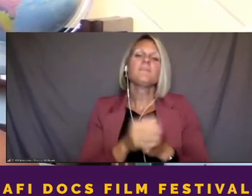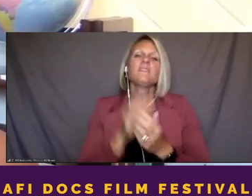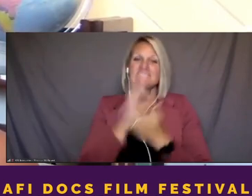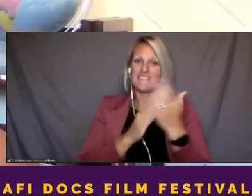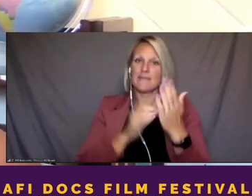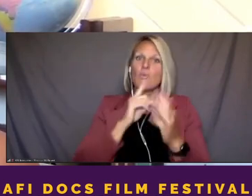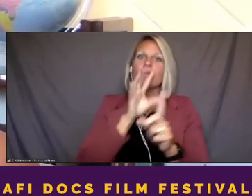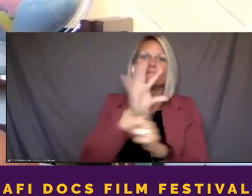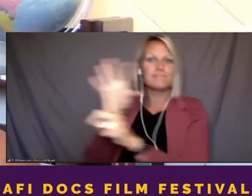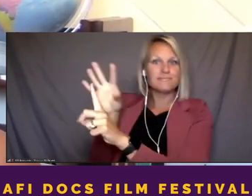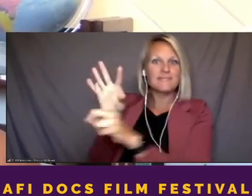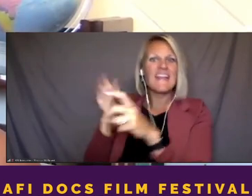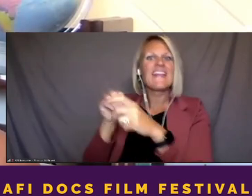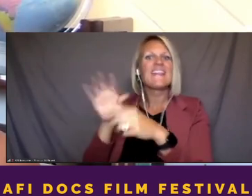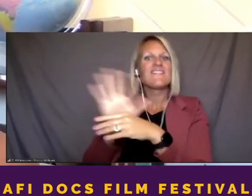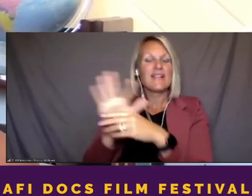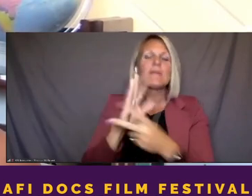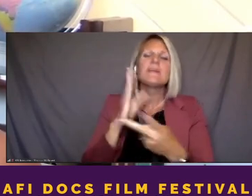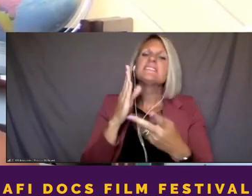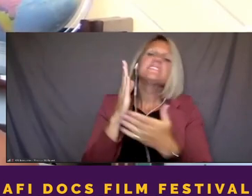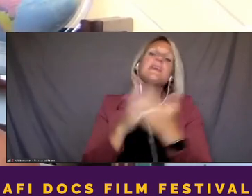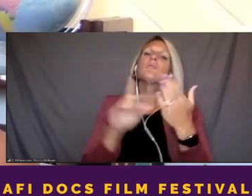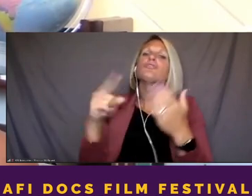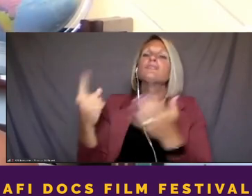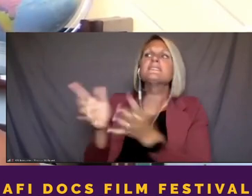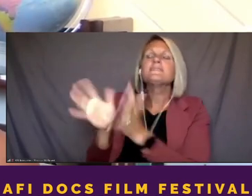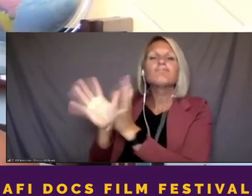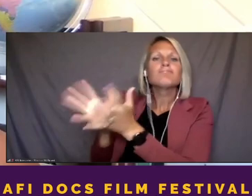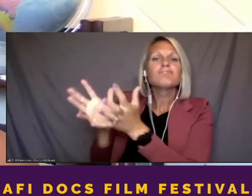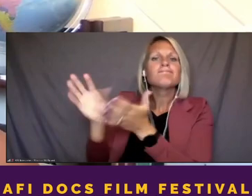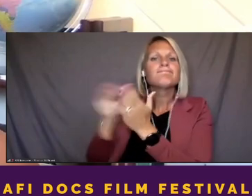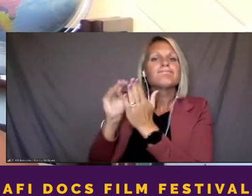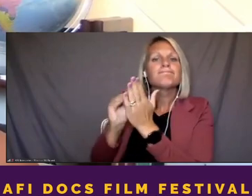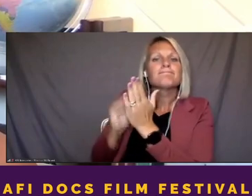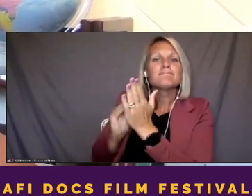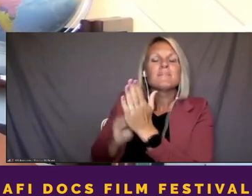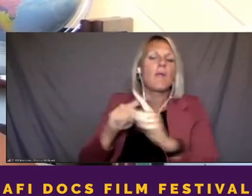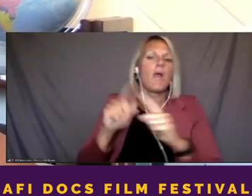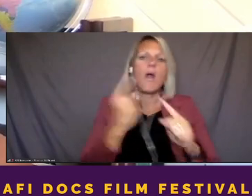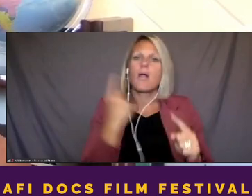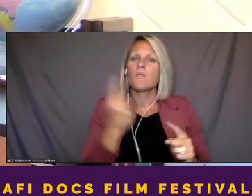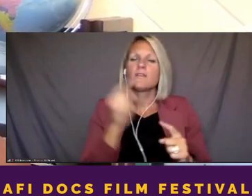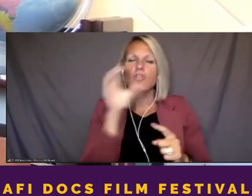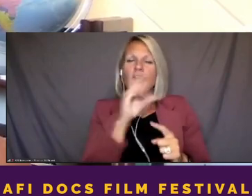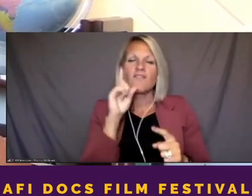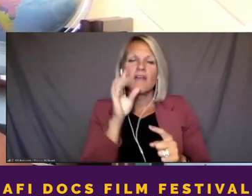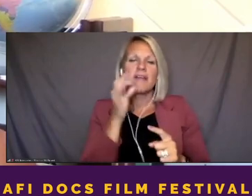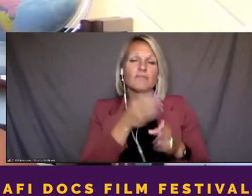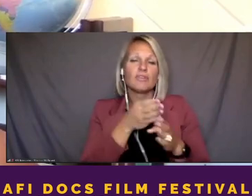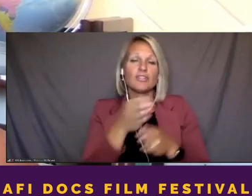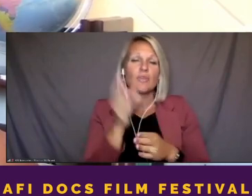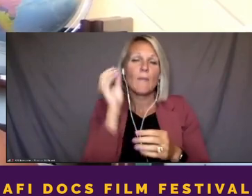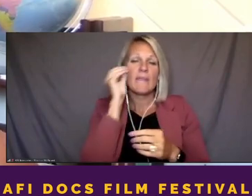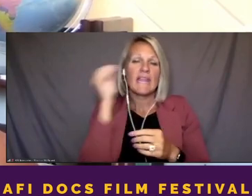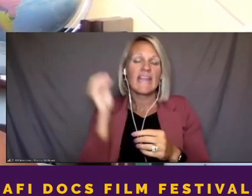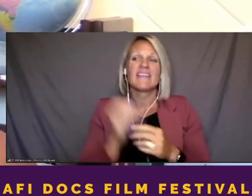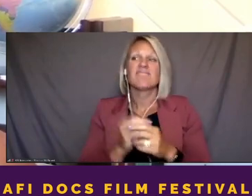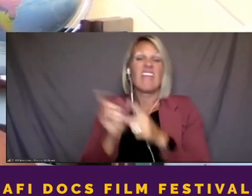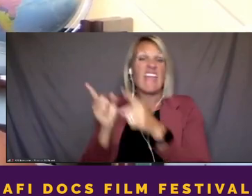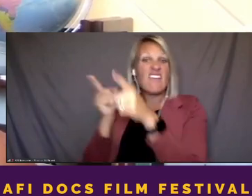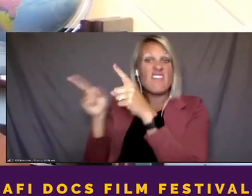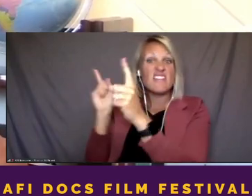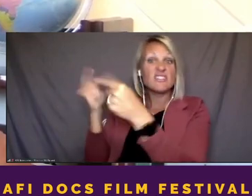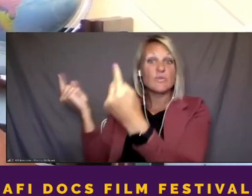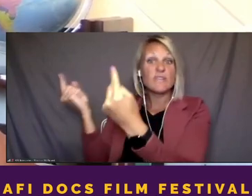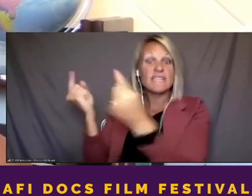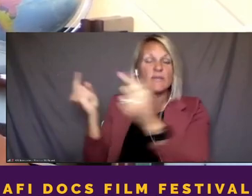sources. And we just were always searching for expert opinions. And if they disagreed, we asked more people. You know, we really wanted to make